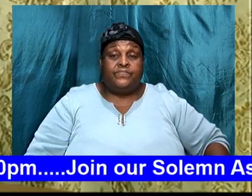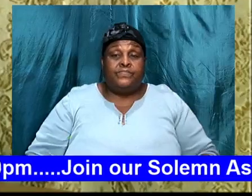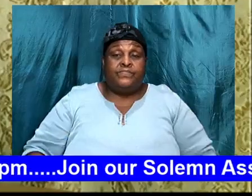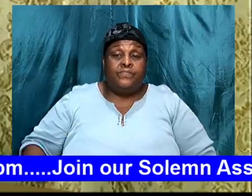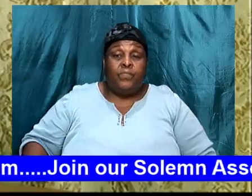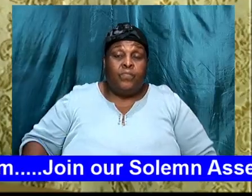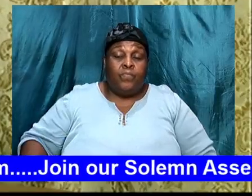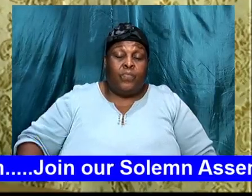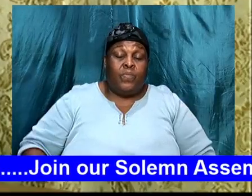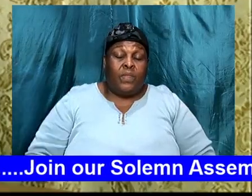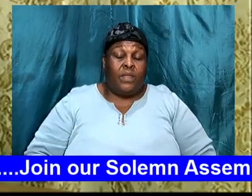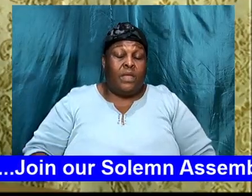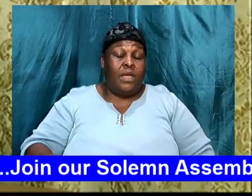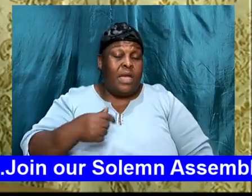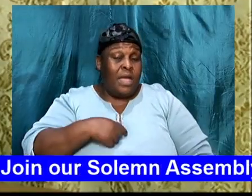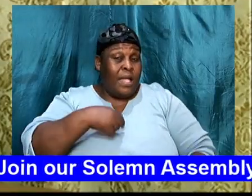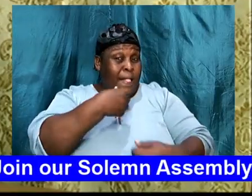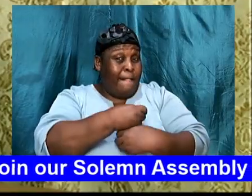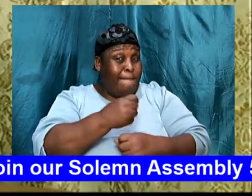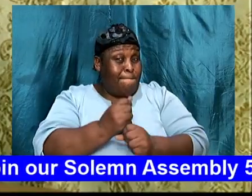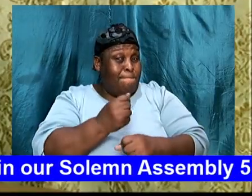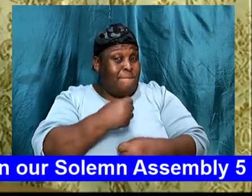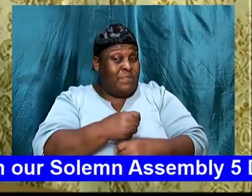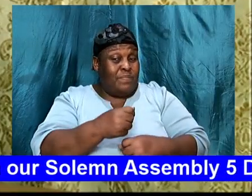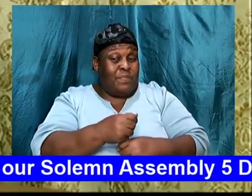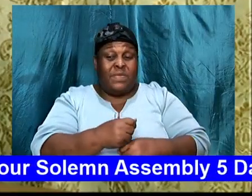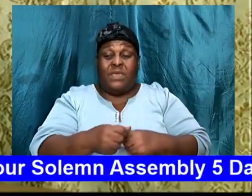and he said, that I will make your seed, innumerable,